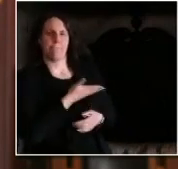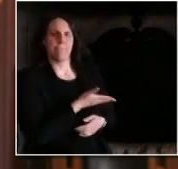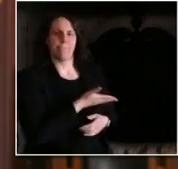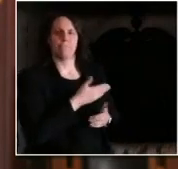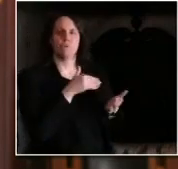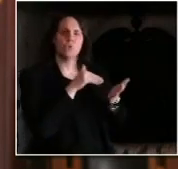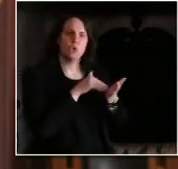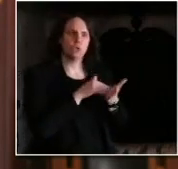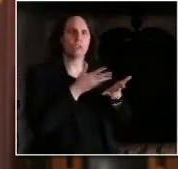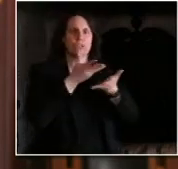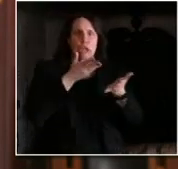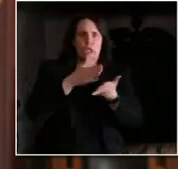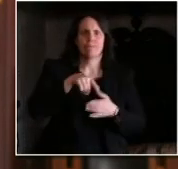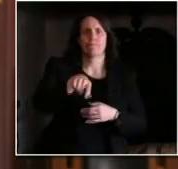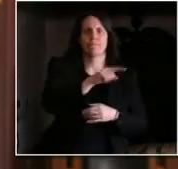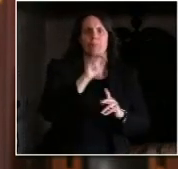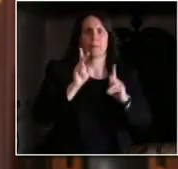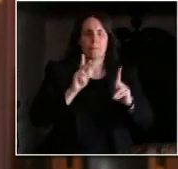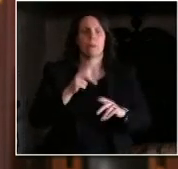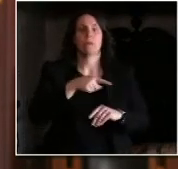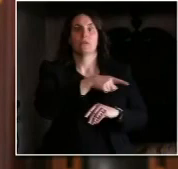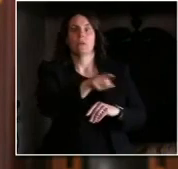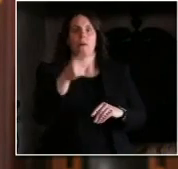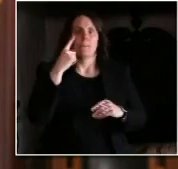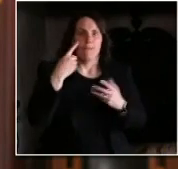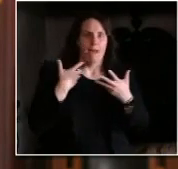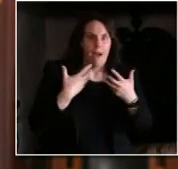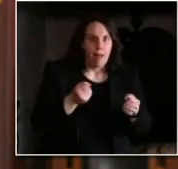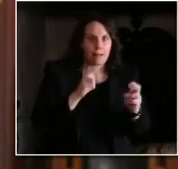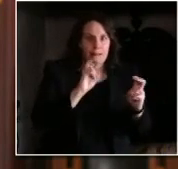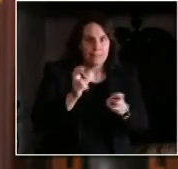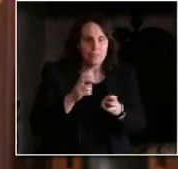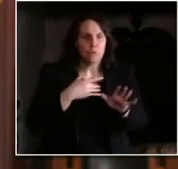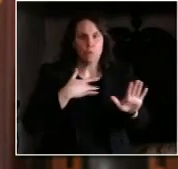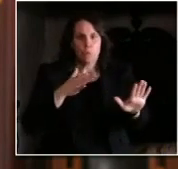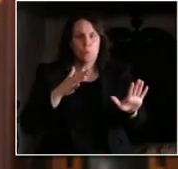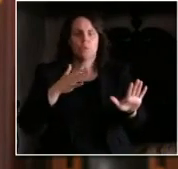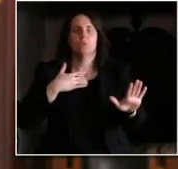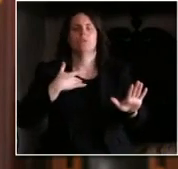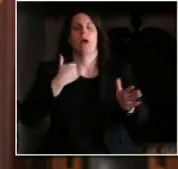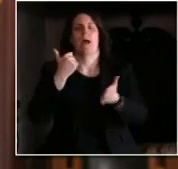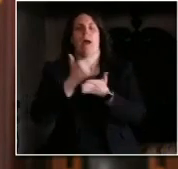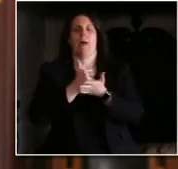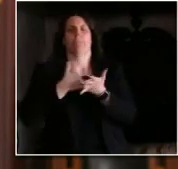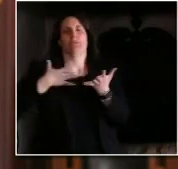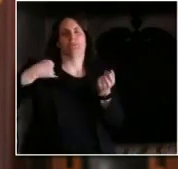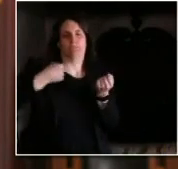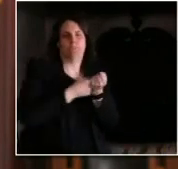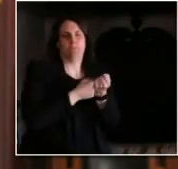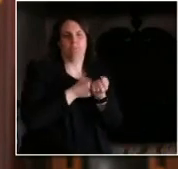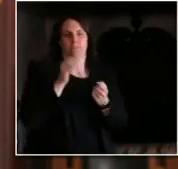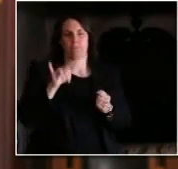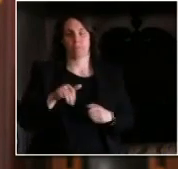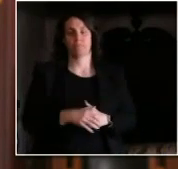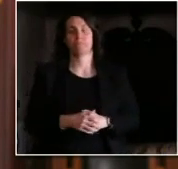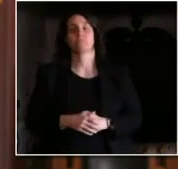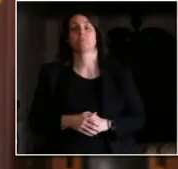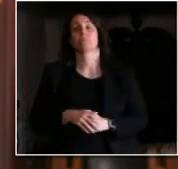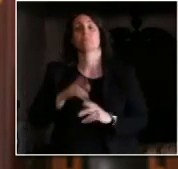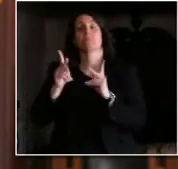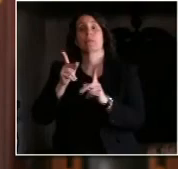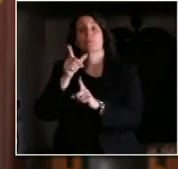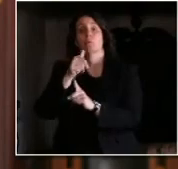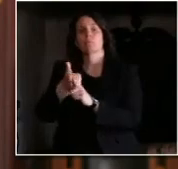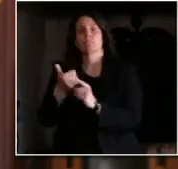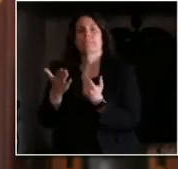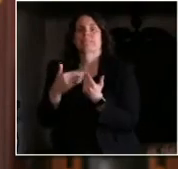certainly want to think more broadly about other populations about other vulnerabilities and make sure that we are meeting people's needs